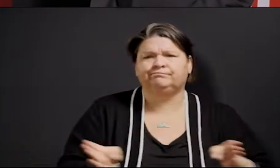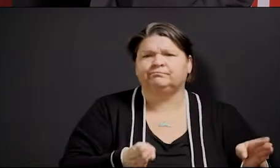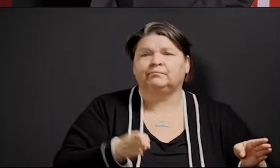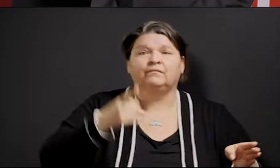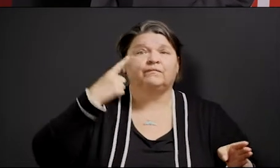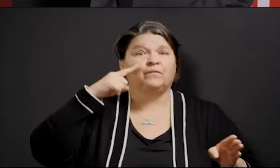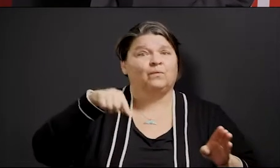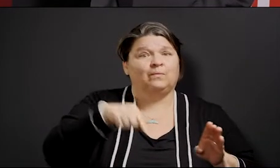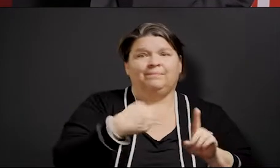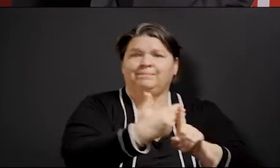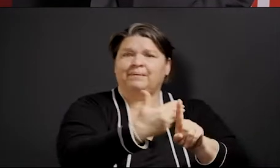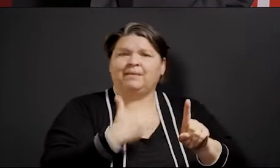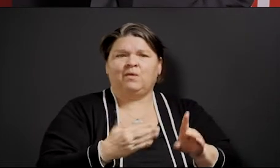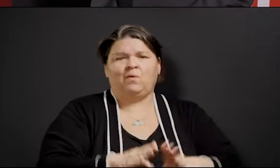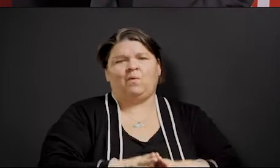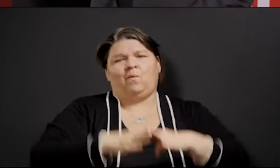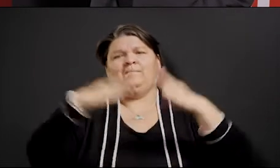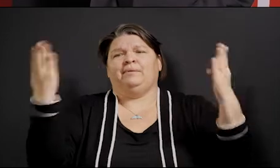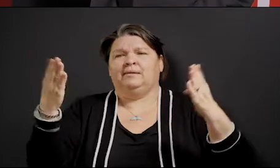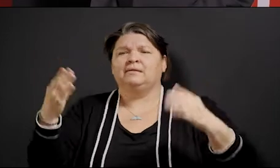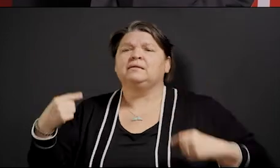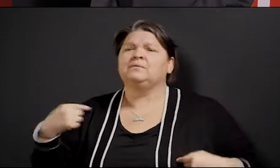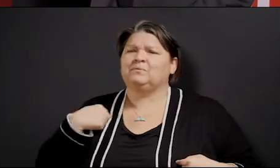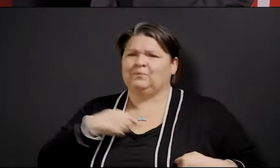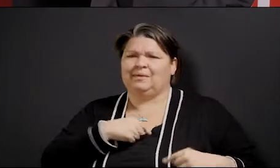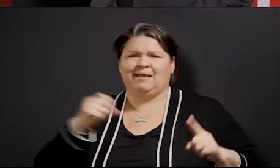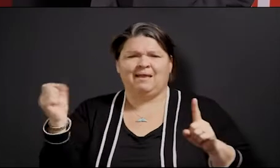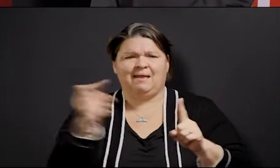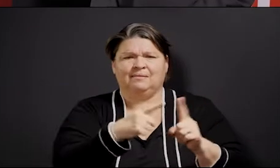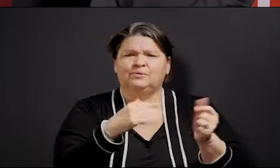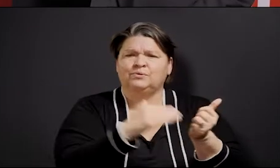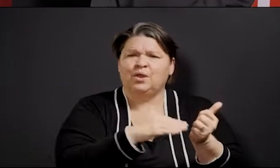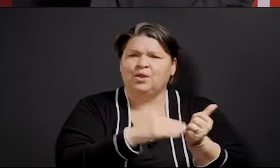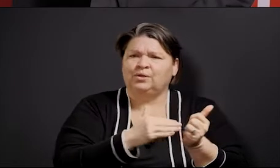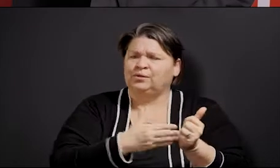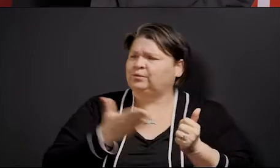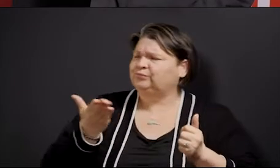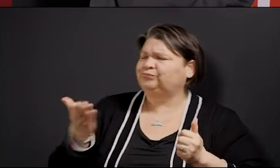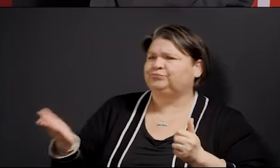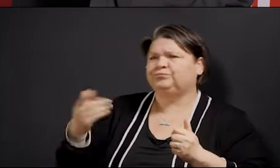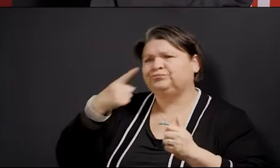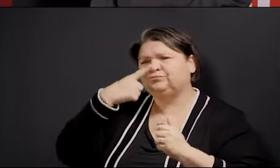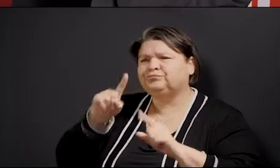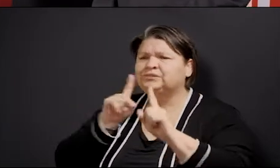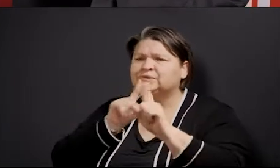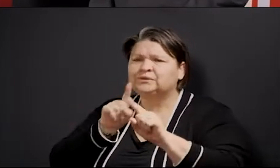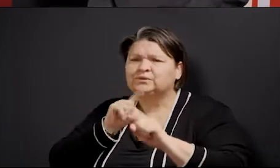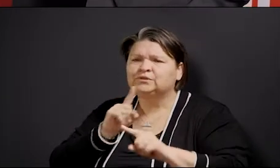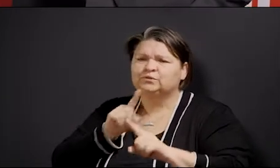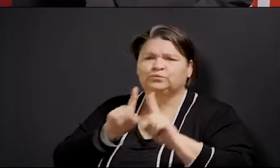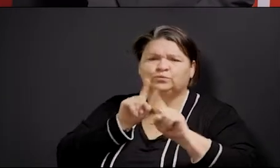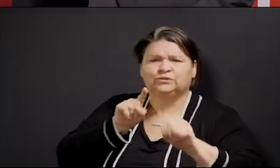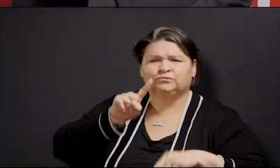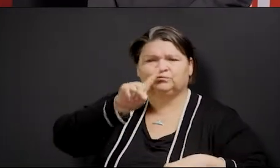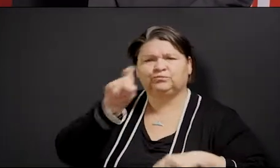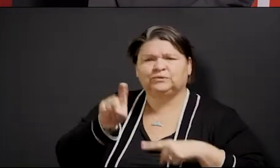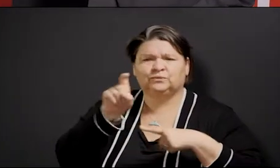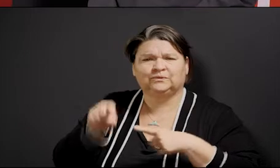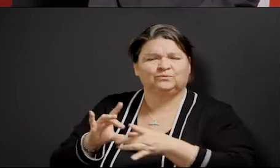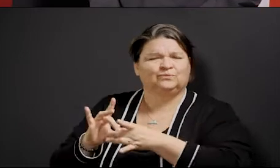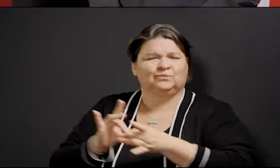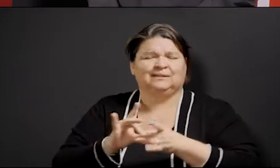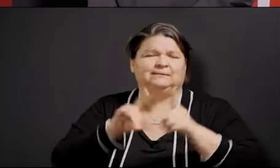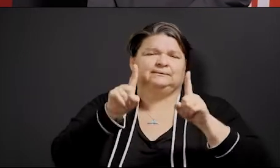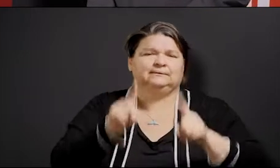I've invited Dr. Argenbreid to answer some questions about testing. So Keith, let's start with questions about why testing